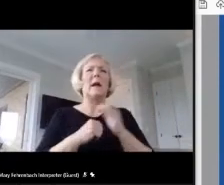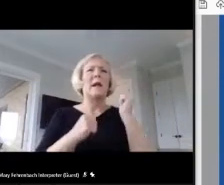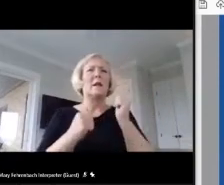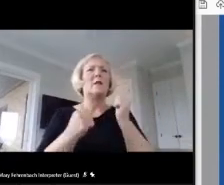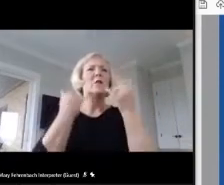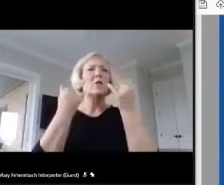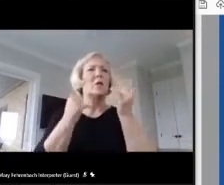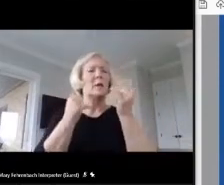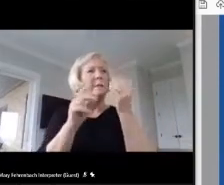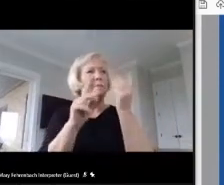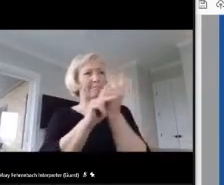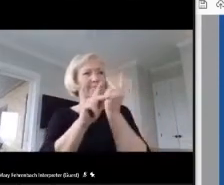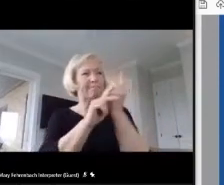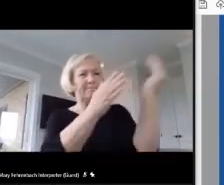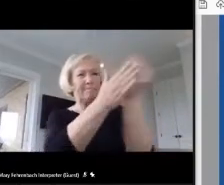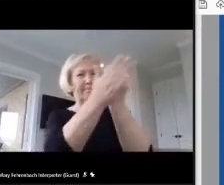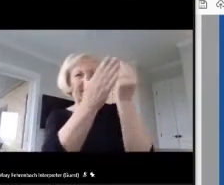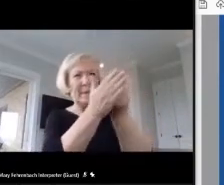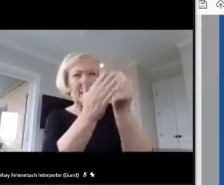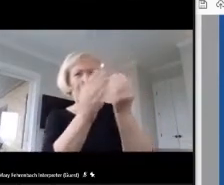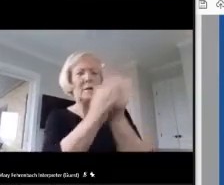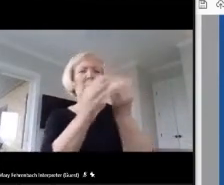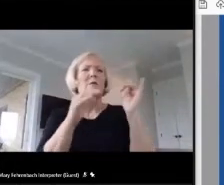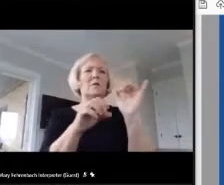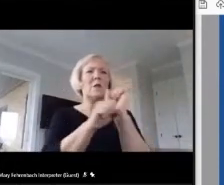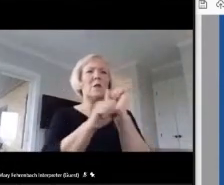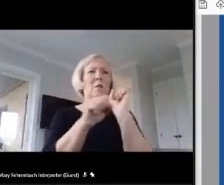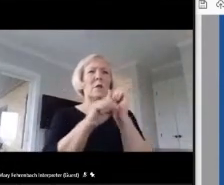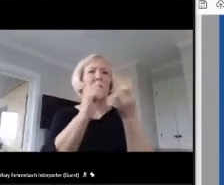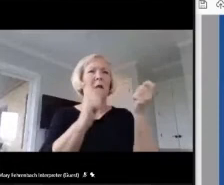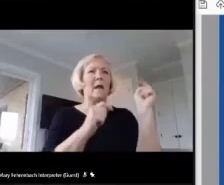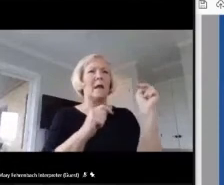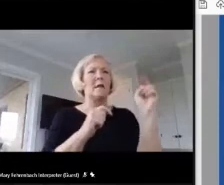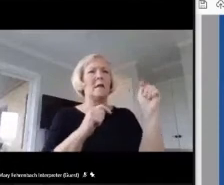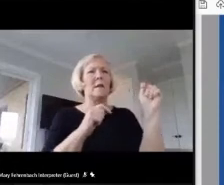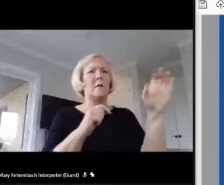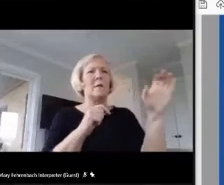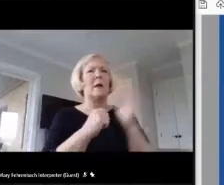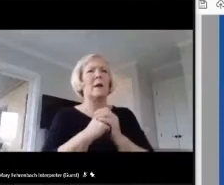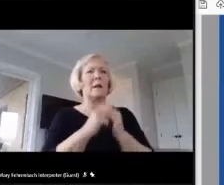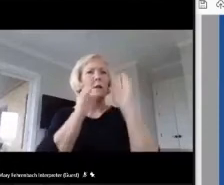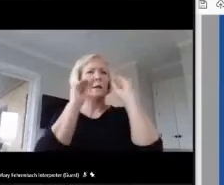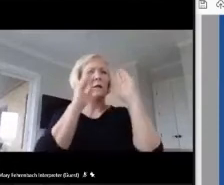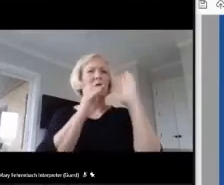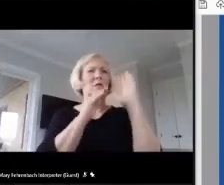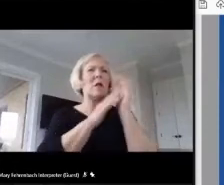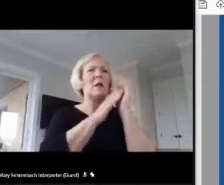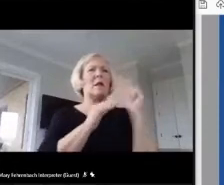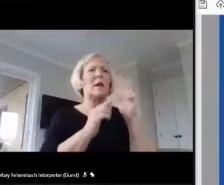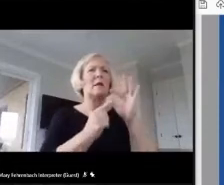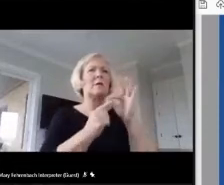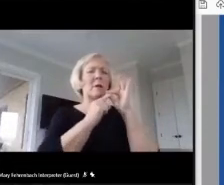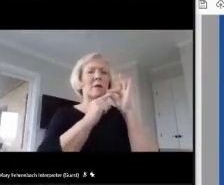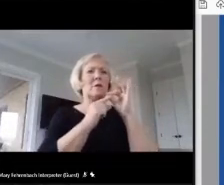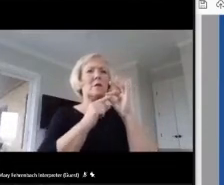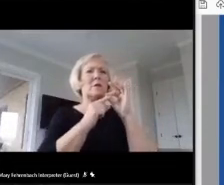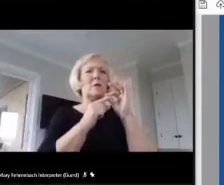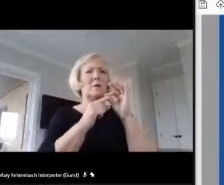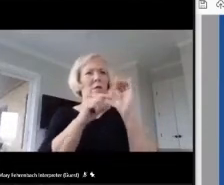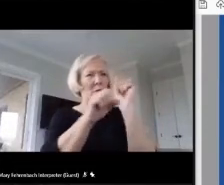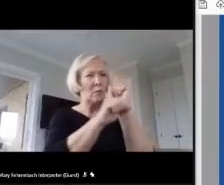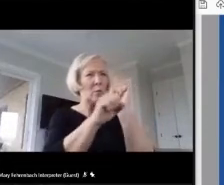worked with the Kentucky Network to Transform Teaching or NT3 and as a teacher leader on special assignment with the Kentucky Department of Education.